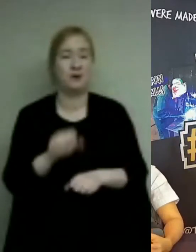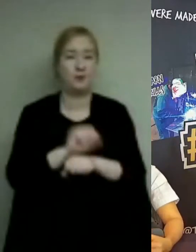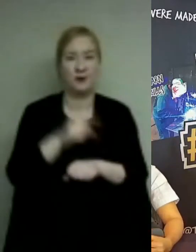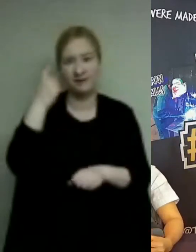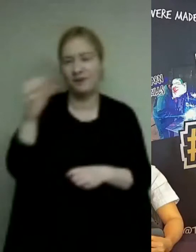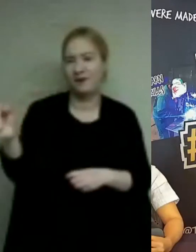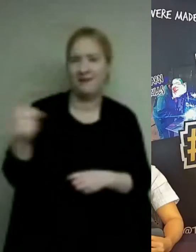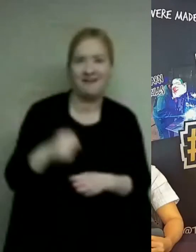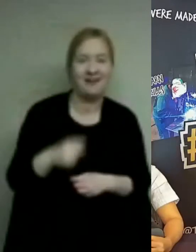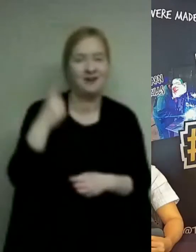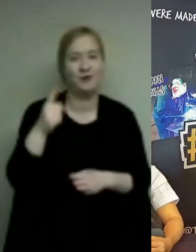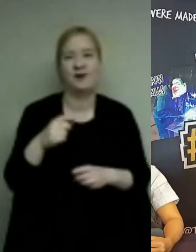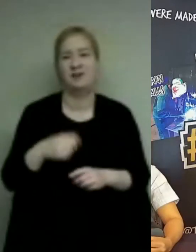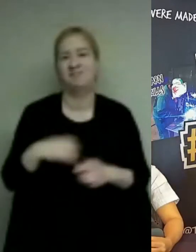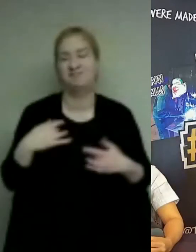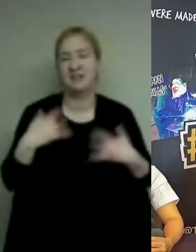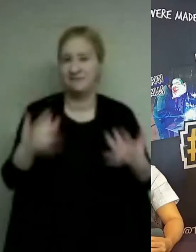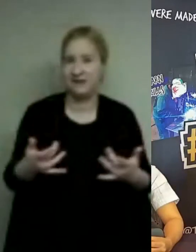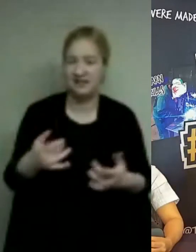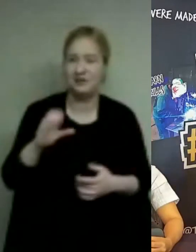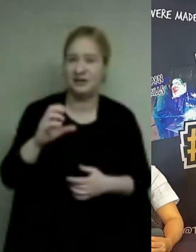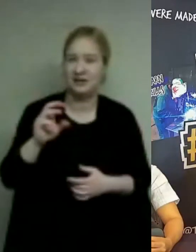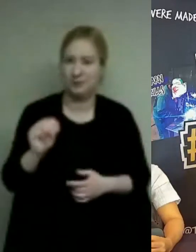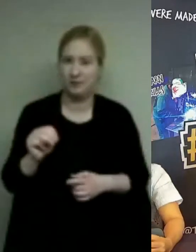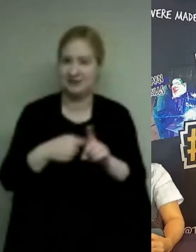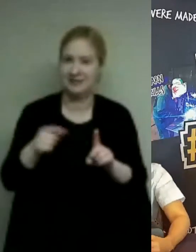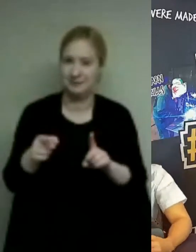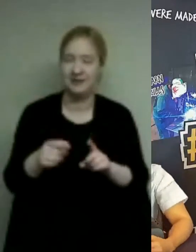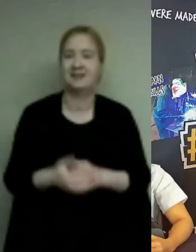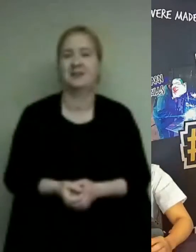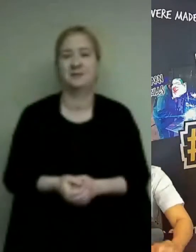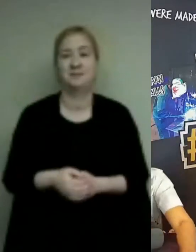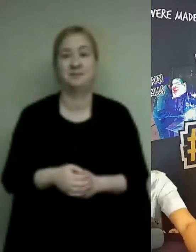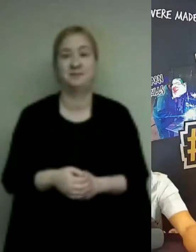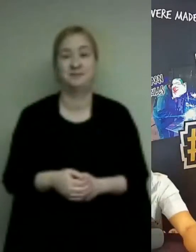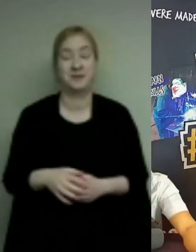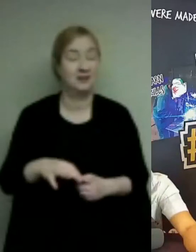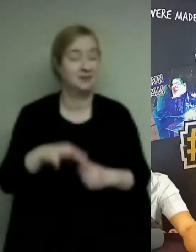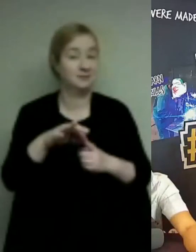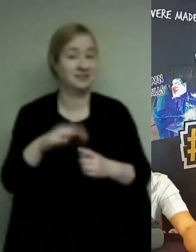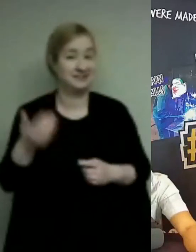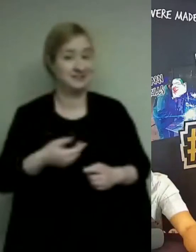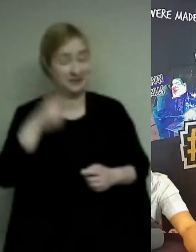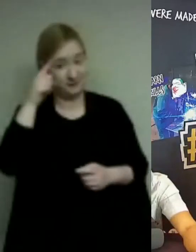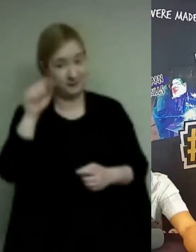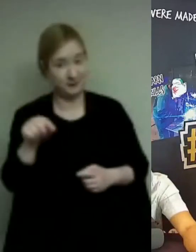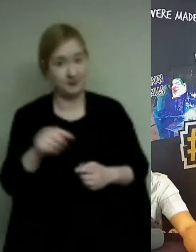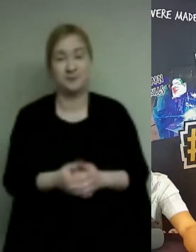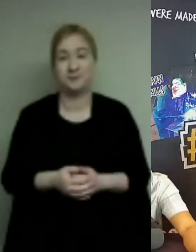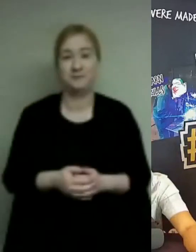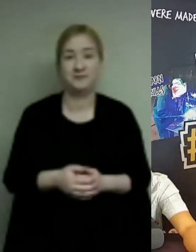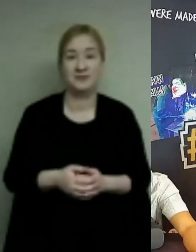creative mornings event because we have a special opportunity for you we're inviting our community members to participate in this